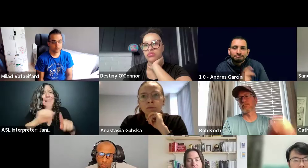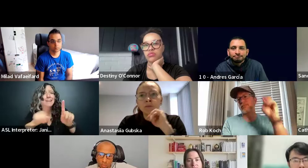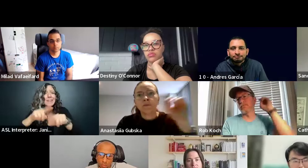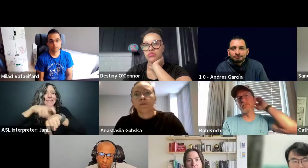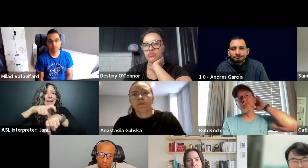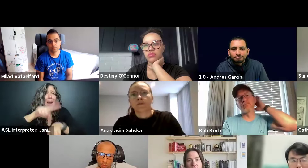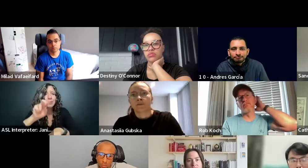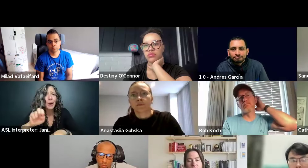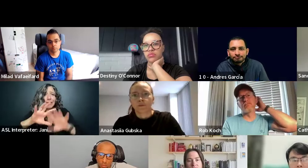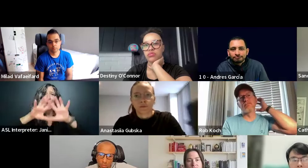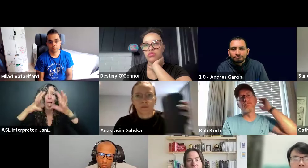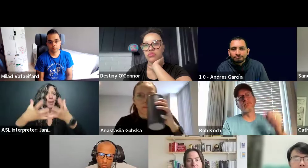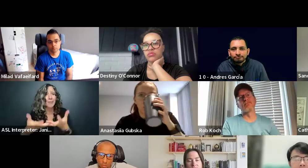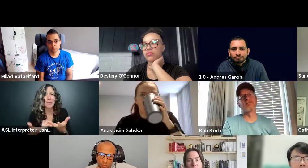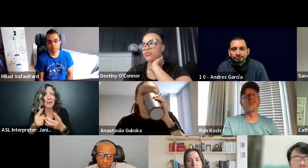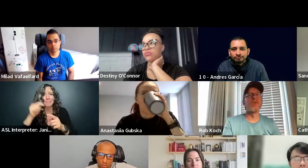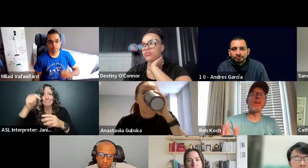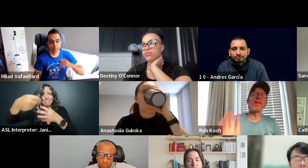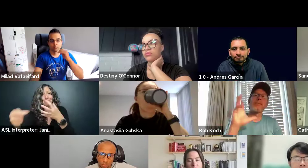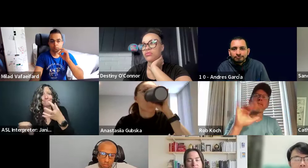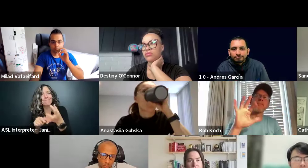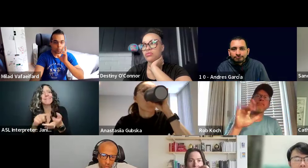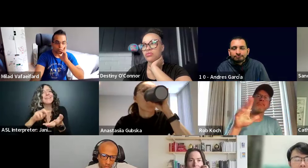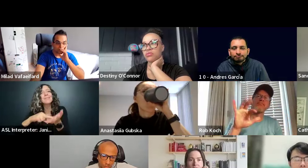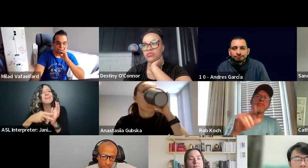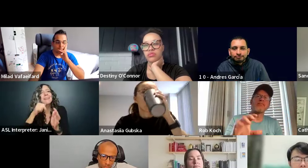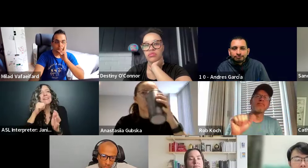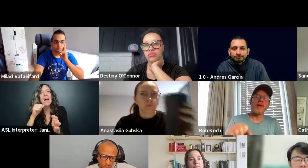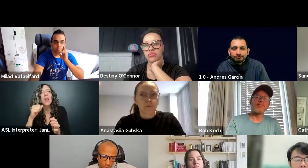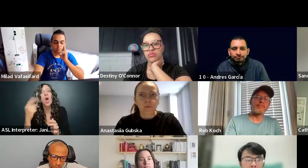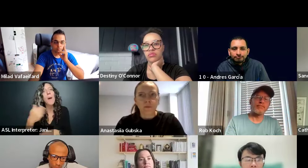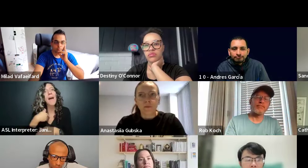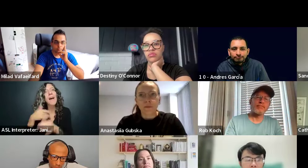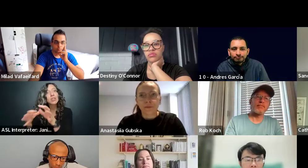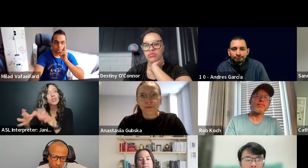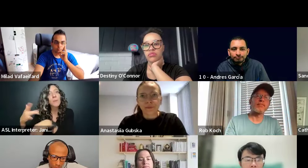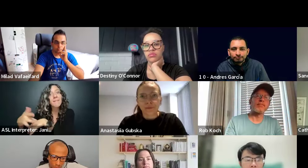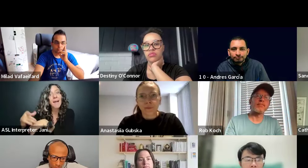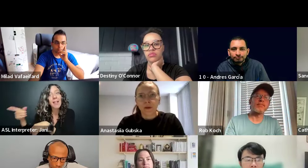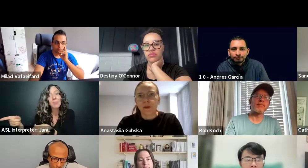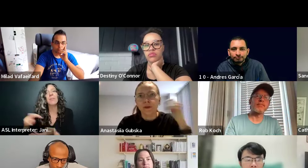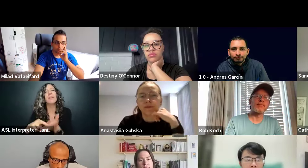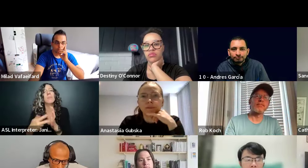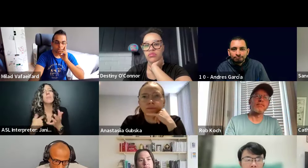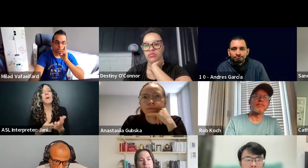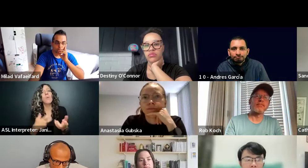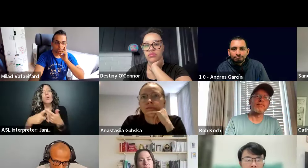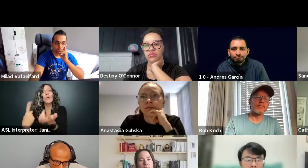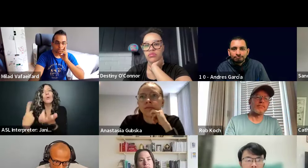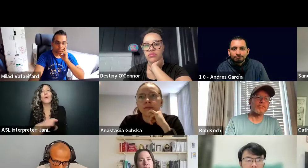time zones. And not always our interpreters are available. And so we should be able to have discussions